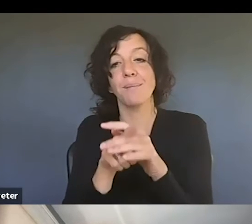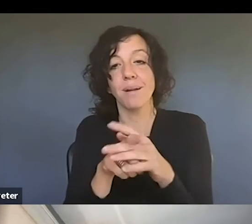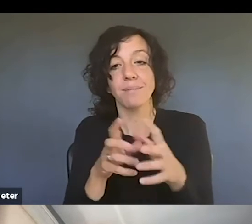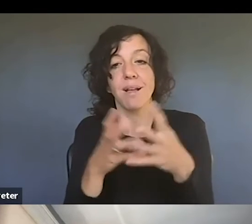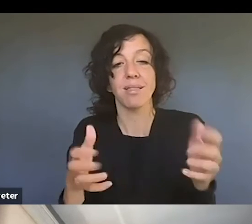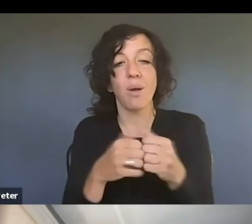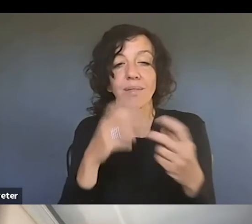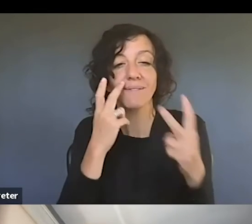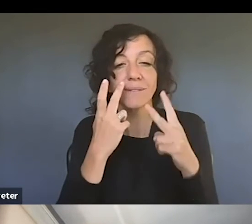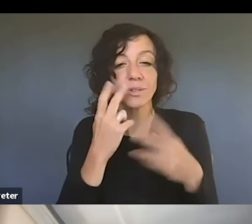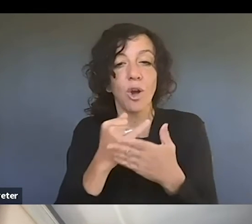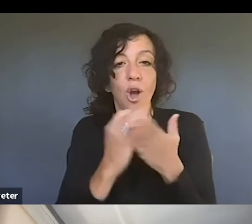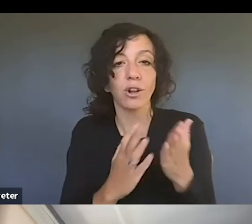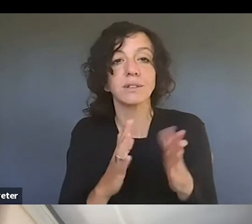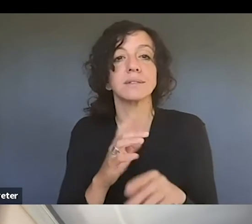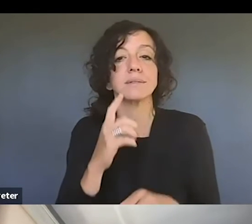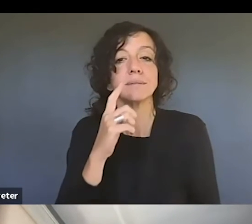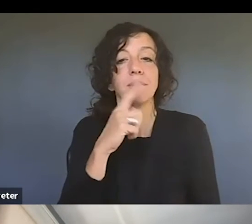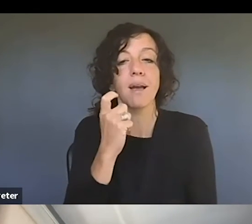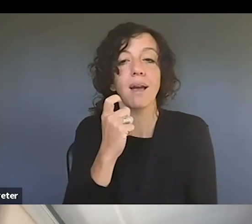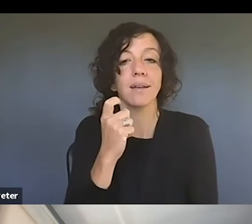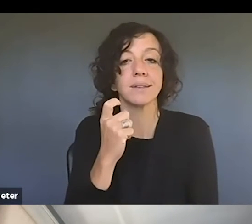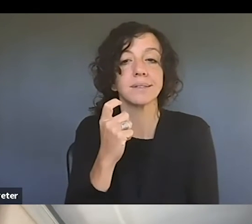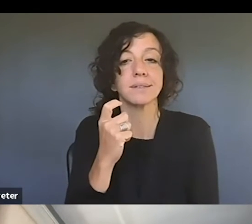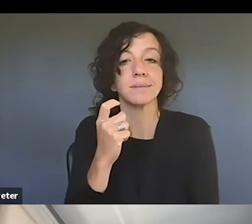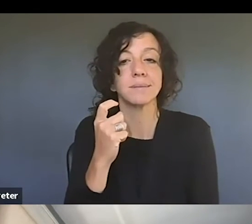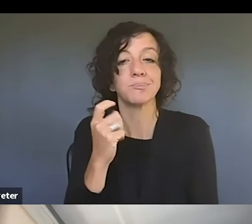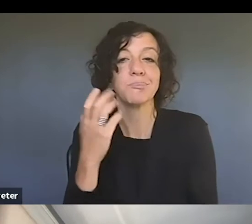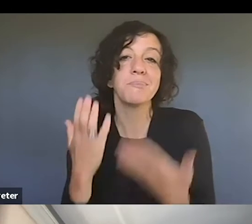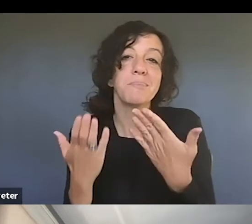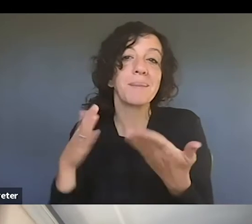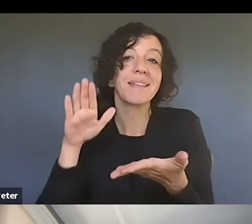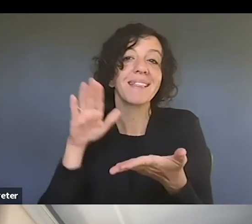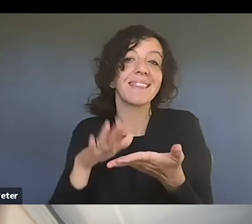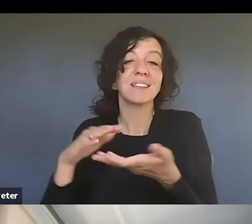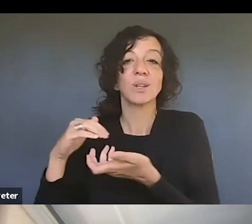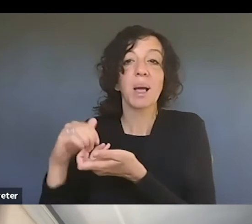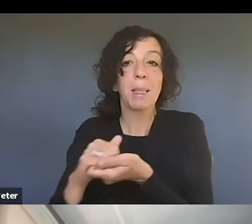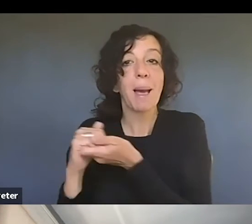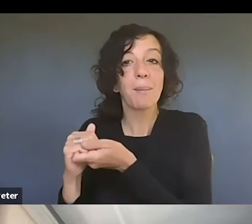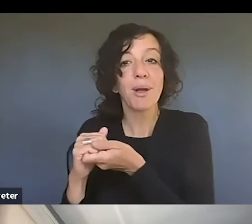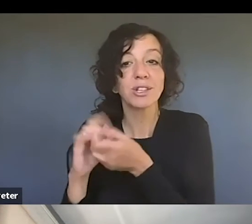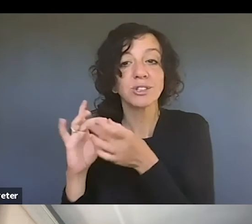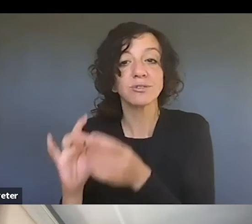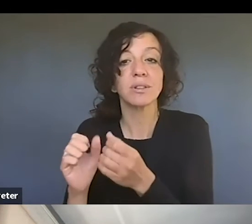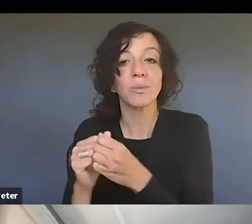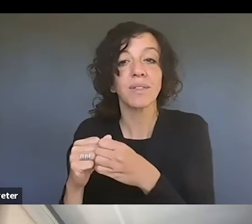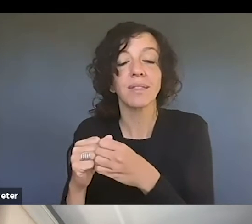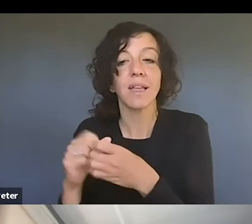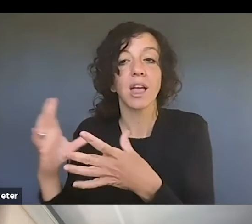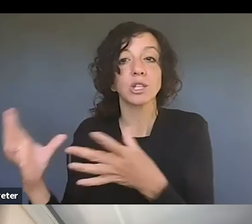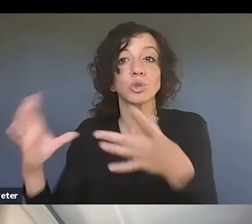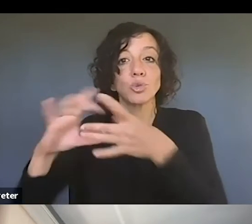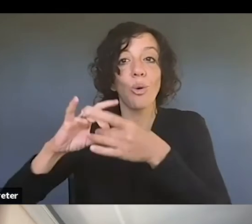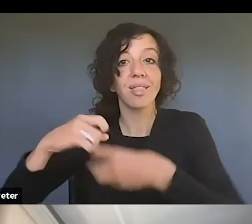artists, um, because perhaps there's a little bit less collaboration on jointly created works